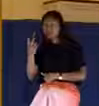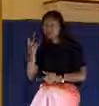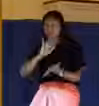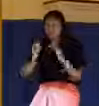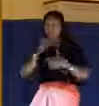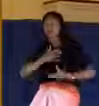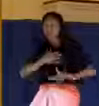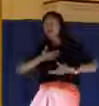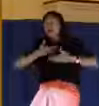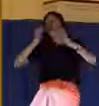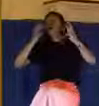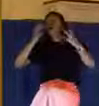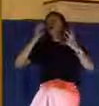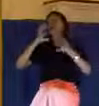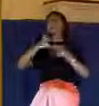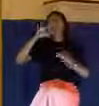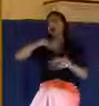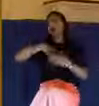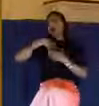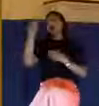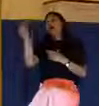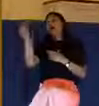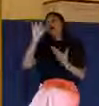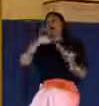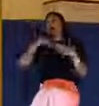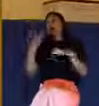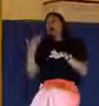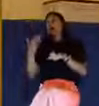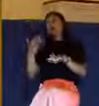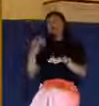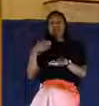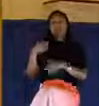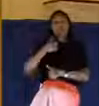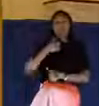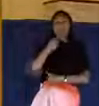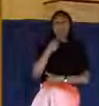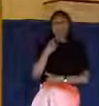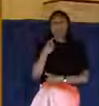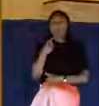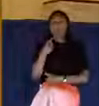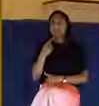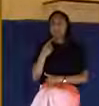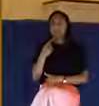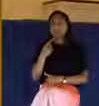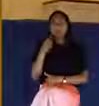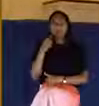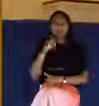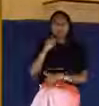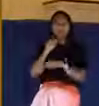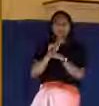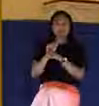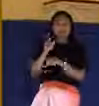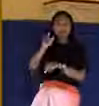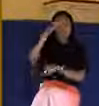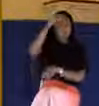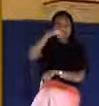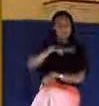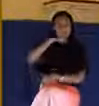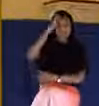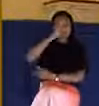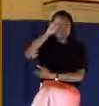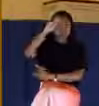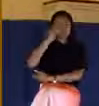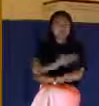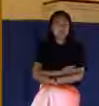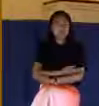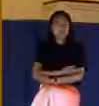and gave up the ghost, he said, truly, this man was the son of God. So we see the